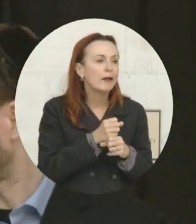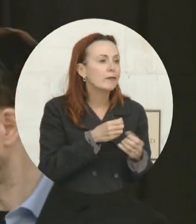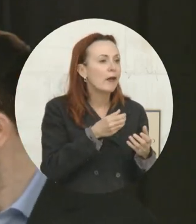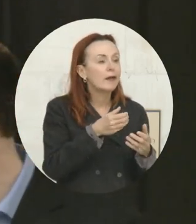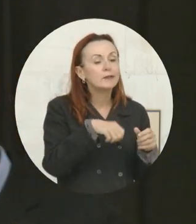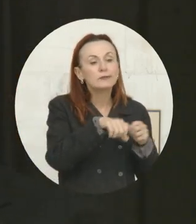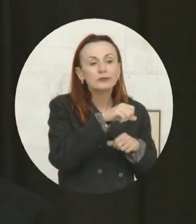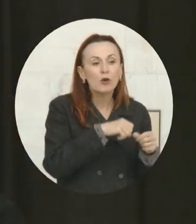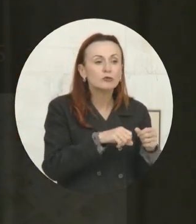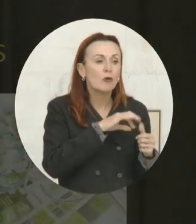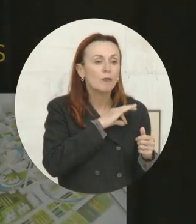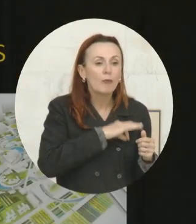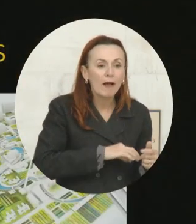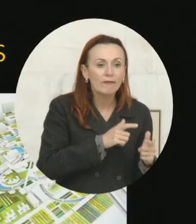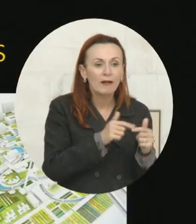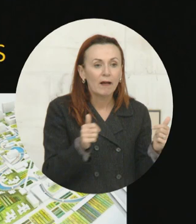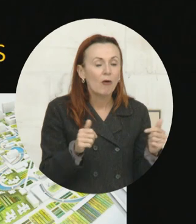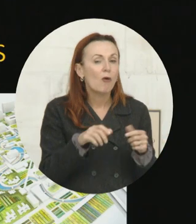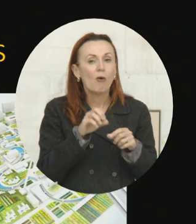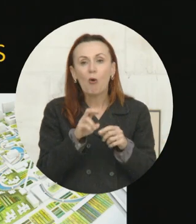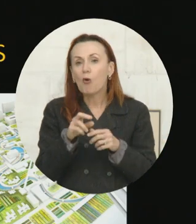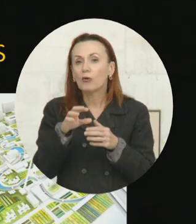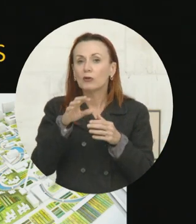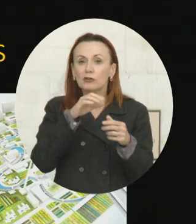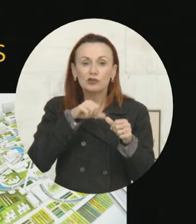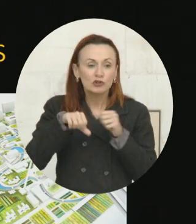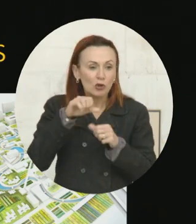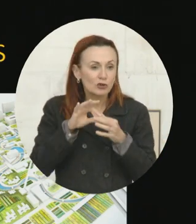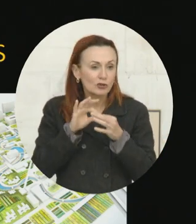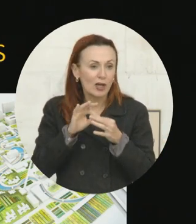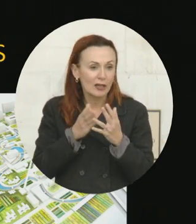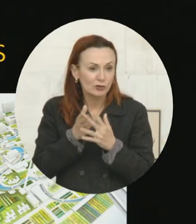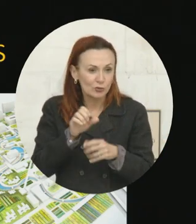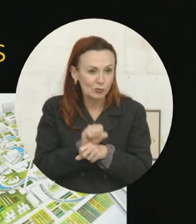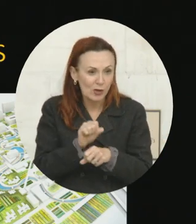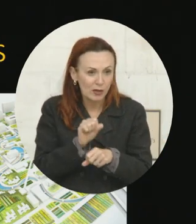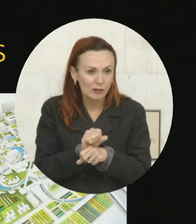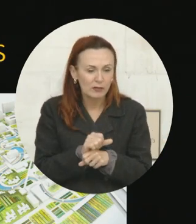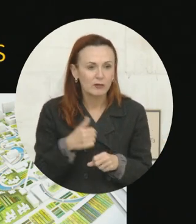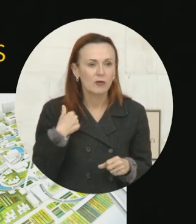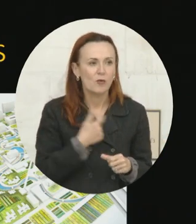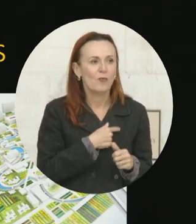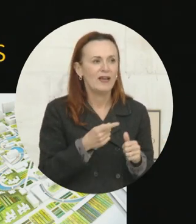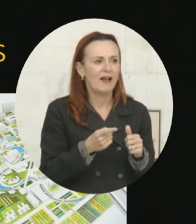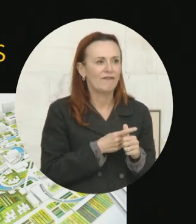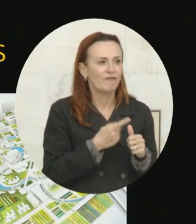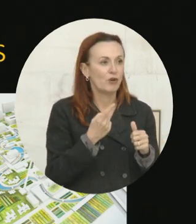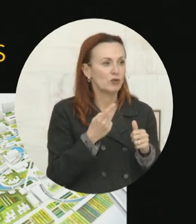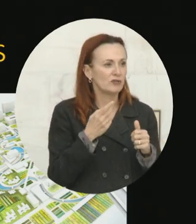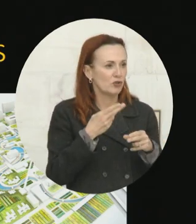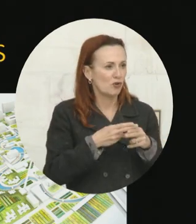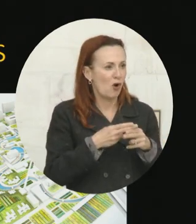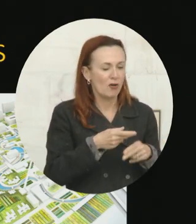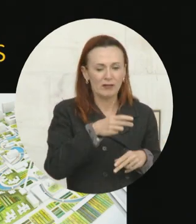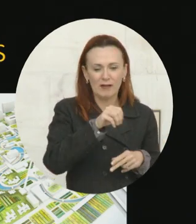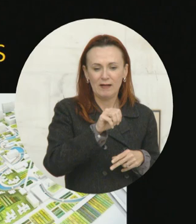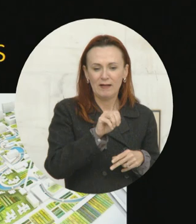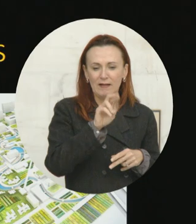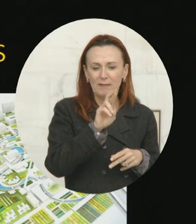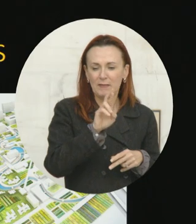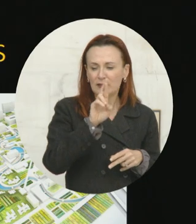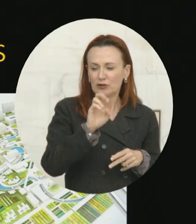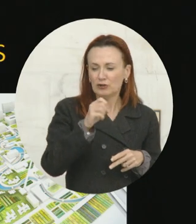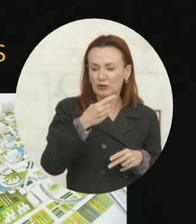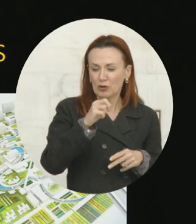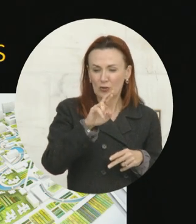through work. So we actually have five different programs that we've tested. The first one we call the Mr. Rogers program. Hopefully you guys know Mr. Rogers from your